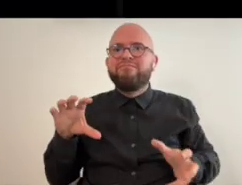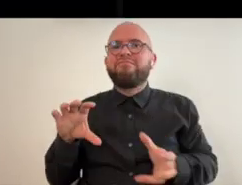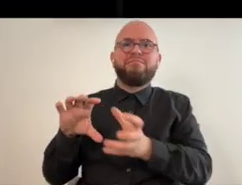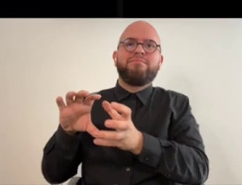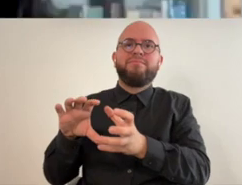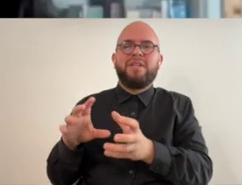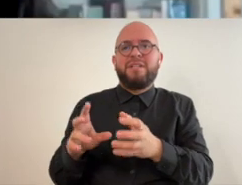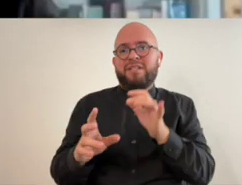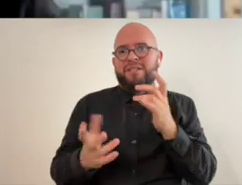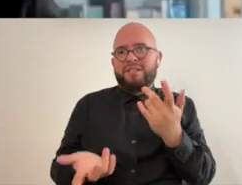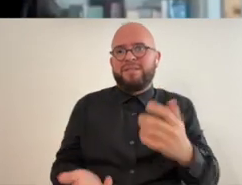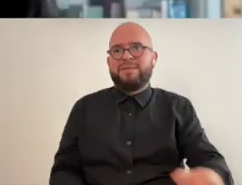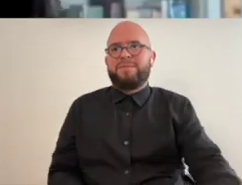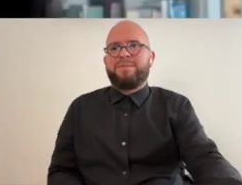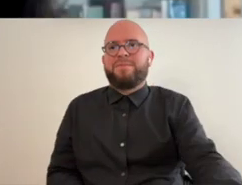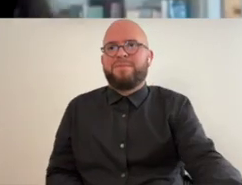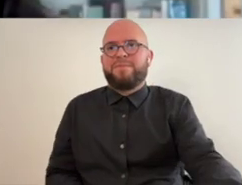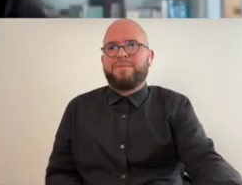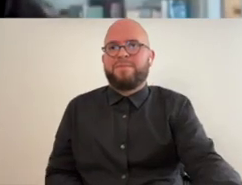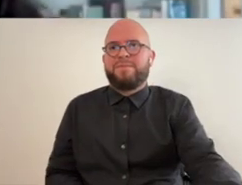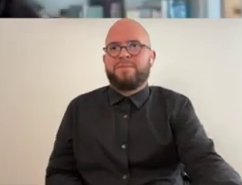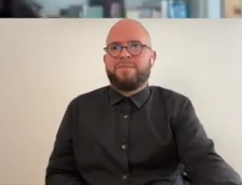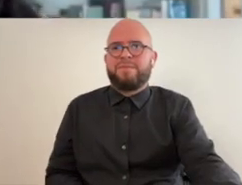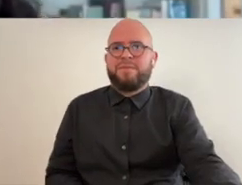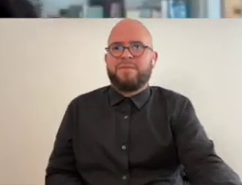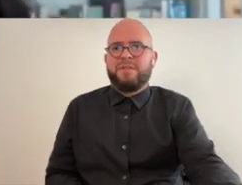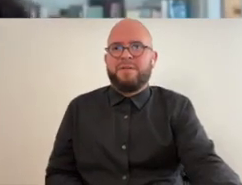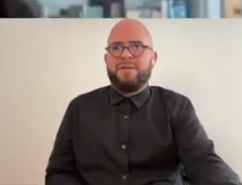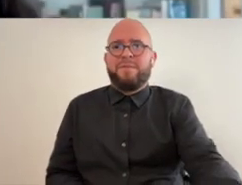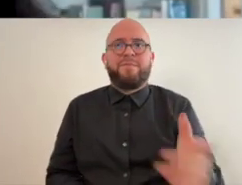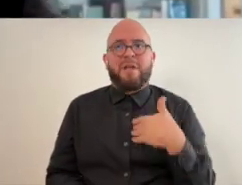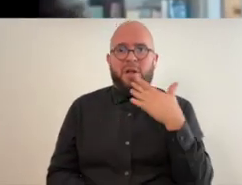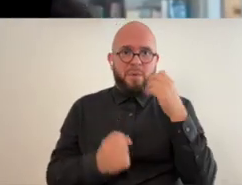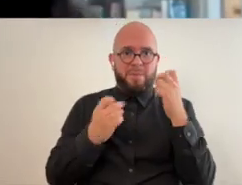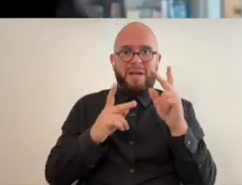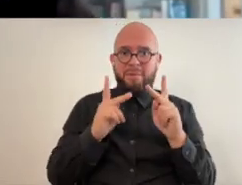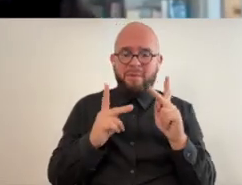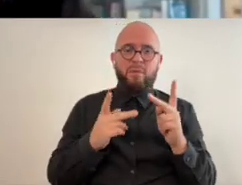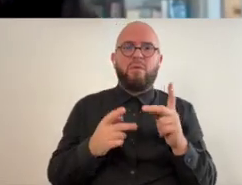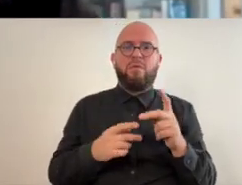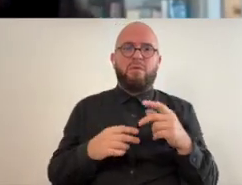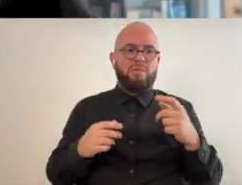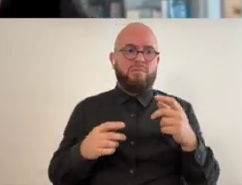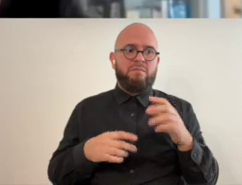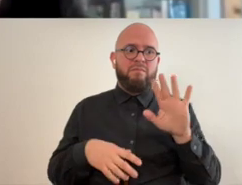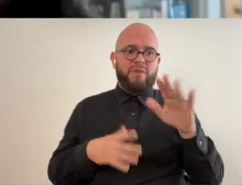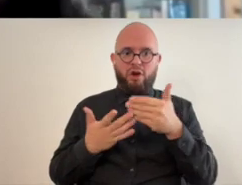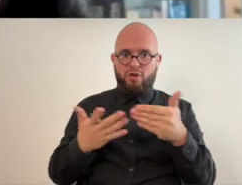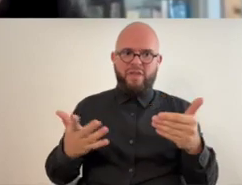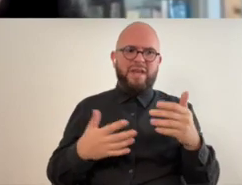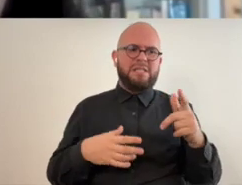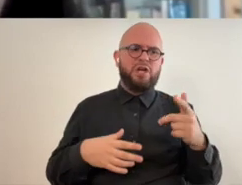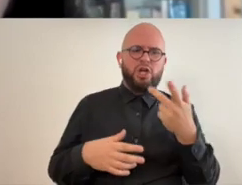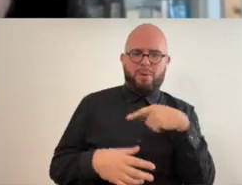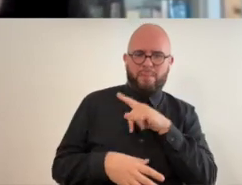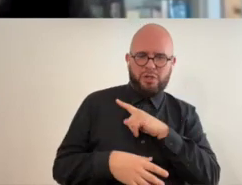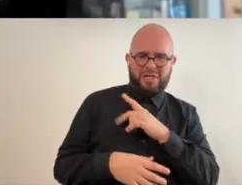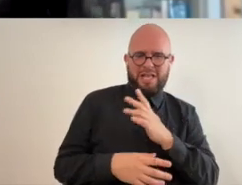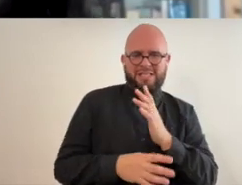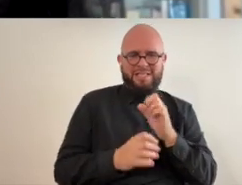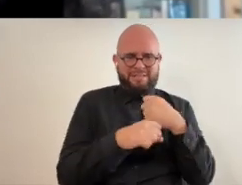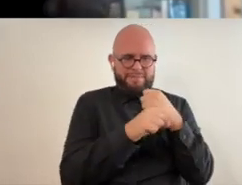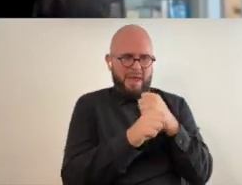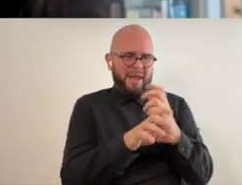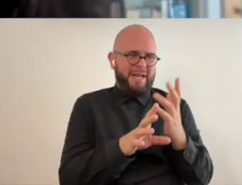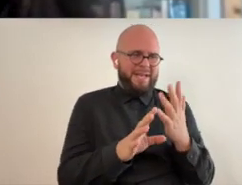on to um i actually know a bunch of people who are doing things to customize and personalize their stuff but figuring out things that